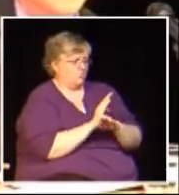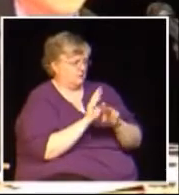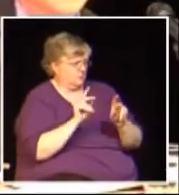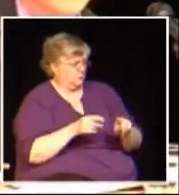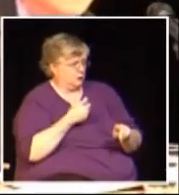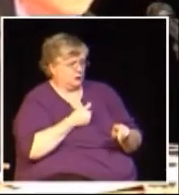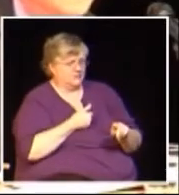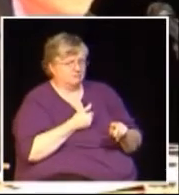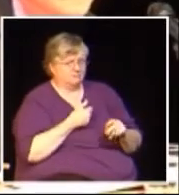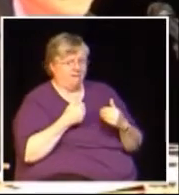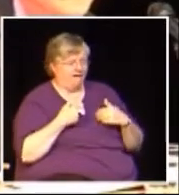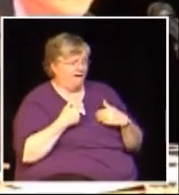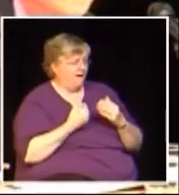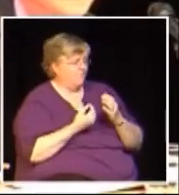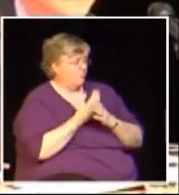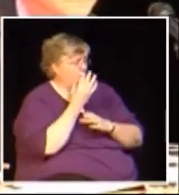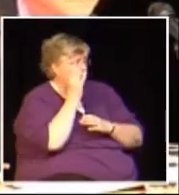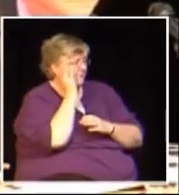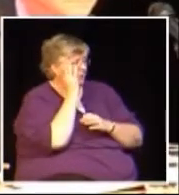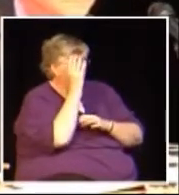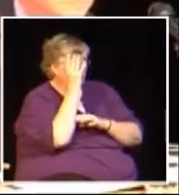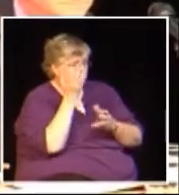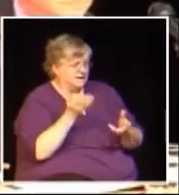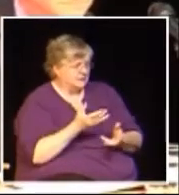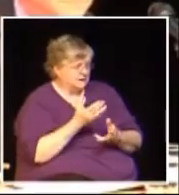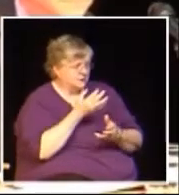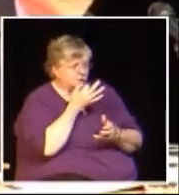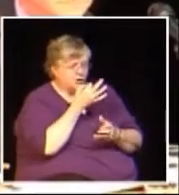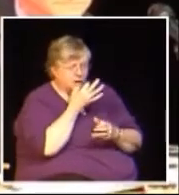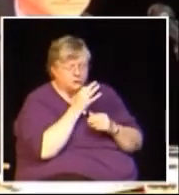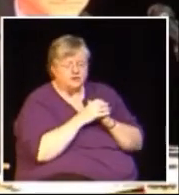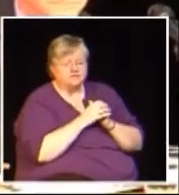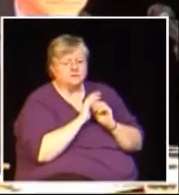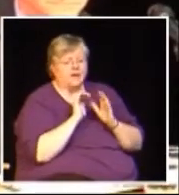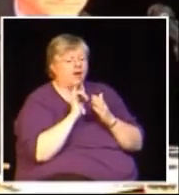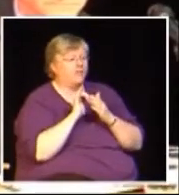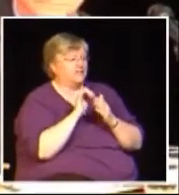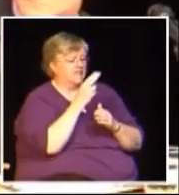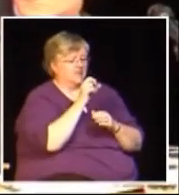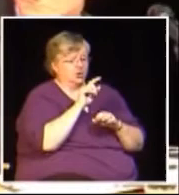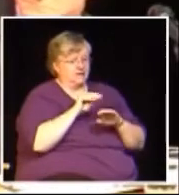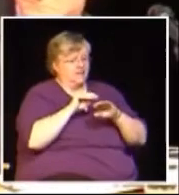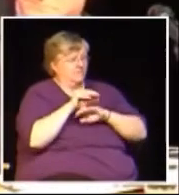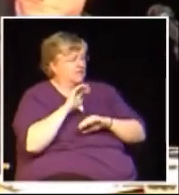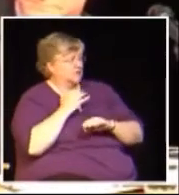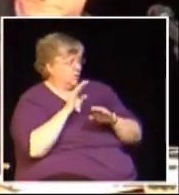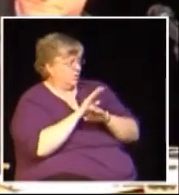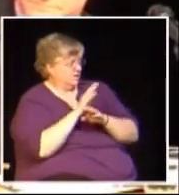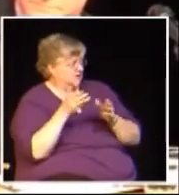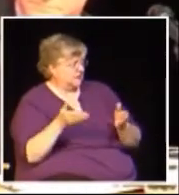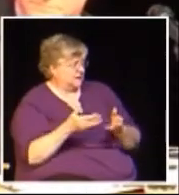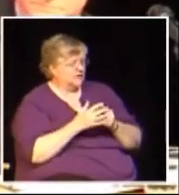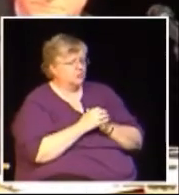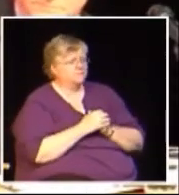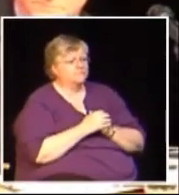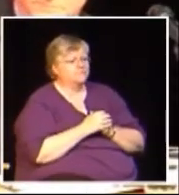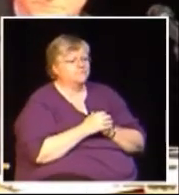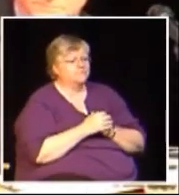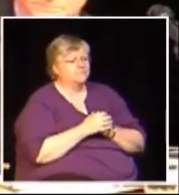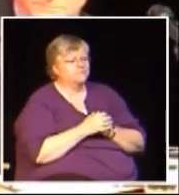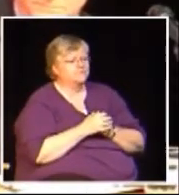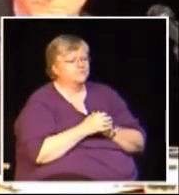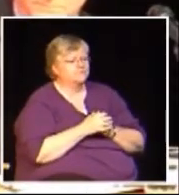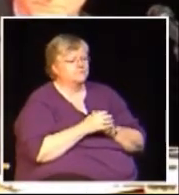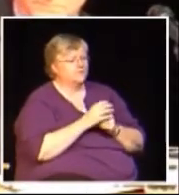my experience as a small business person locally and how that impacts our business, where the HST impacts us.